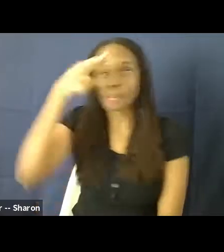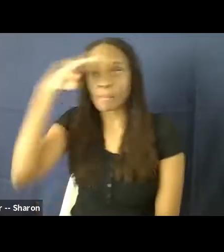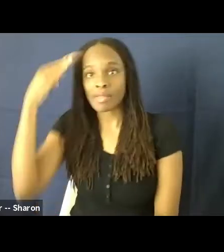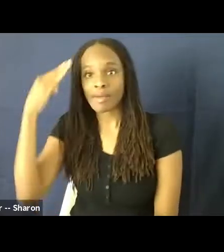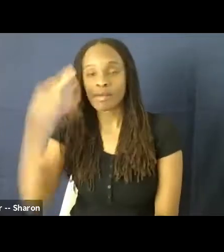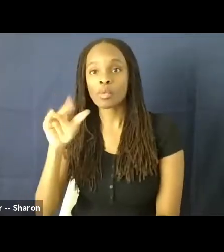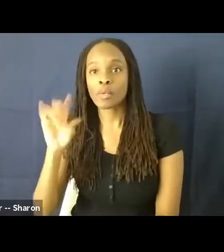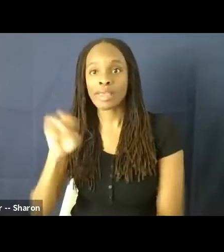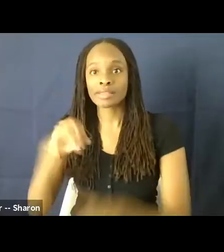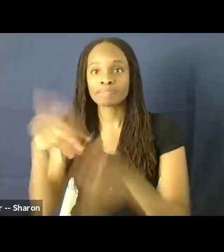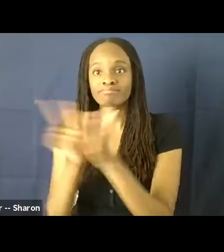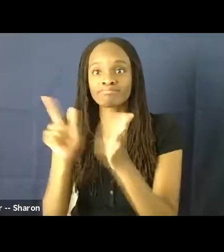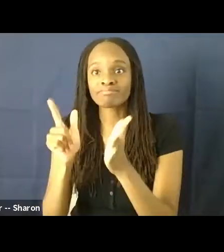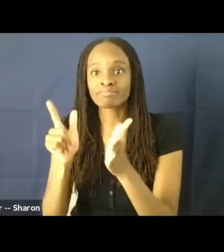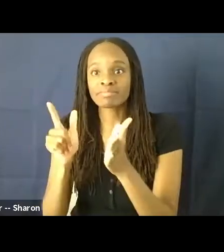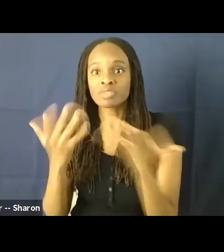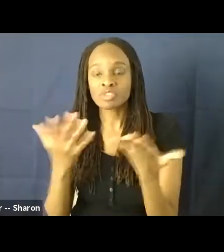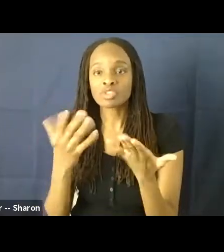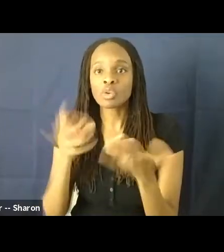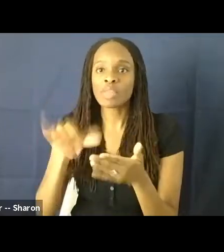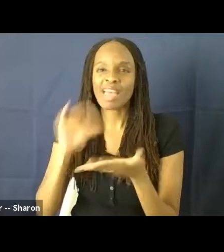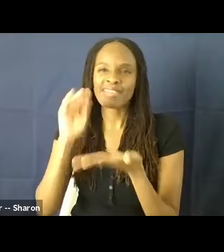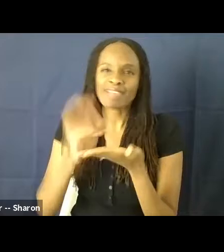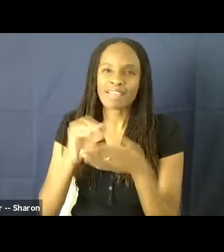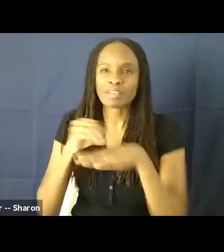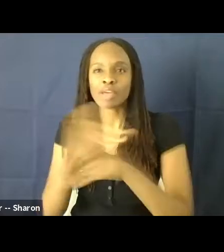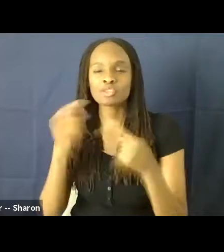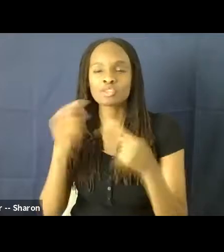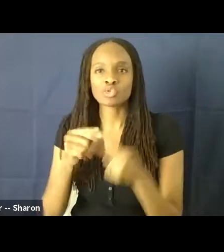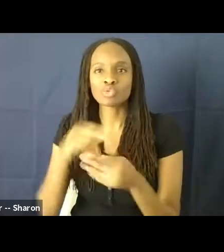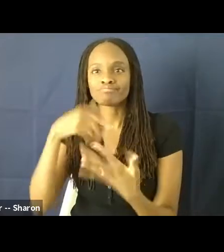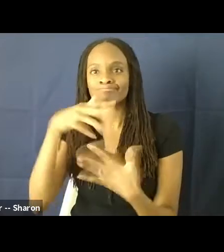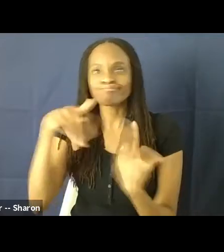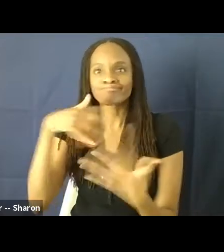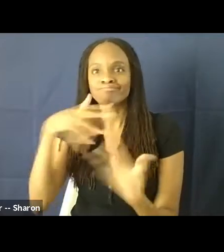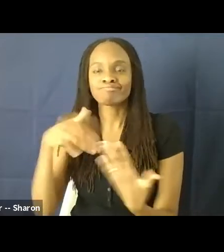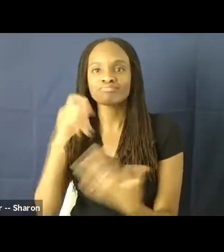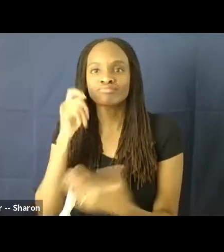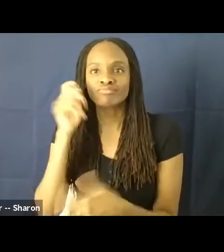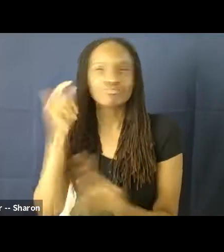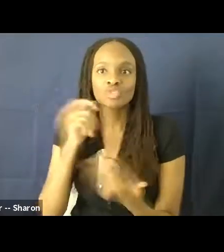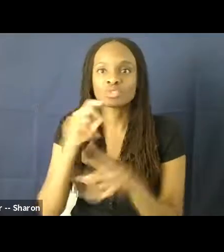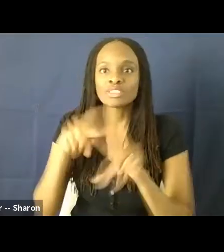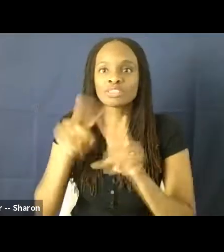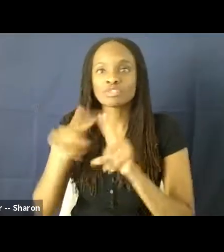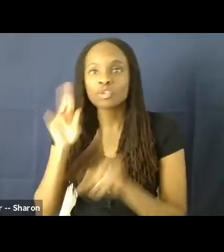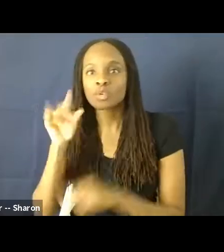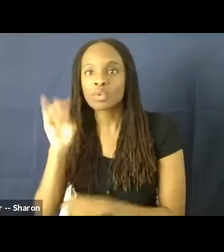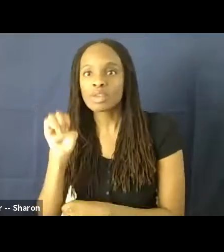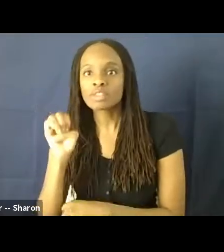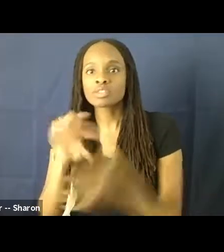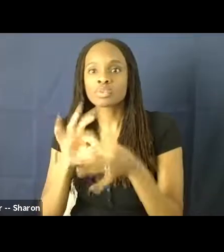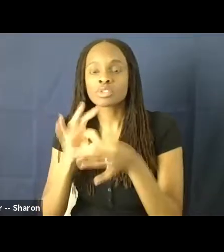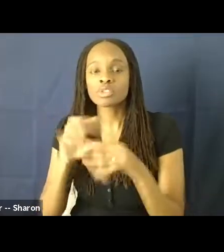this just applies to like interracial relationships. But really, they use the miscegenation clause to talk about bodies on screen,